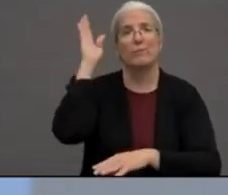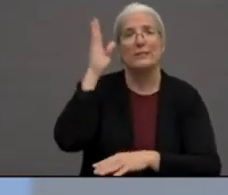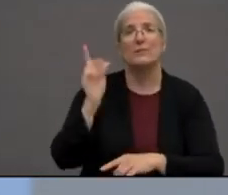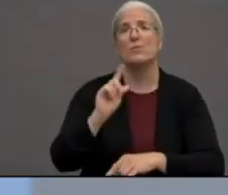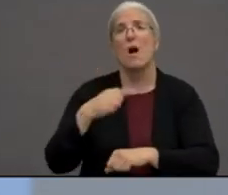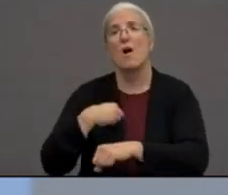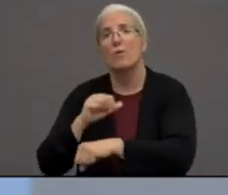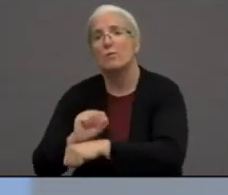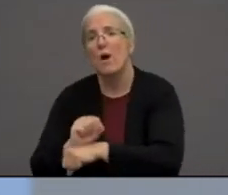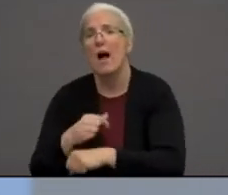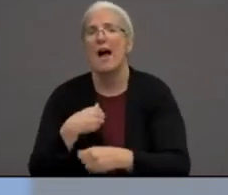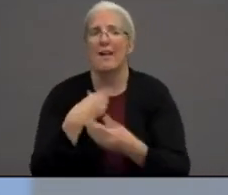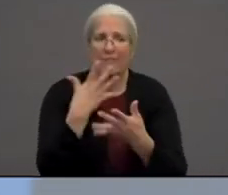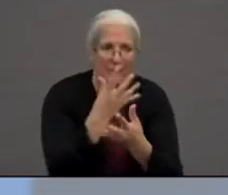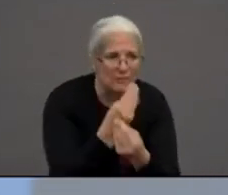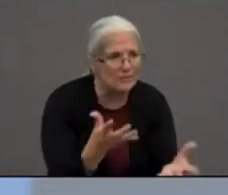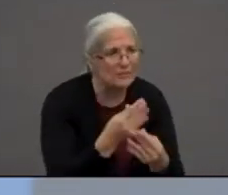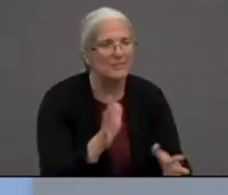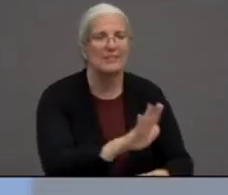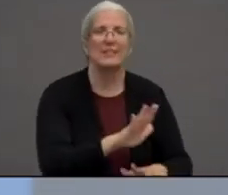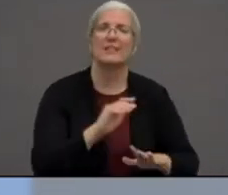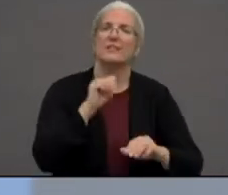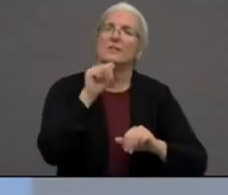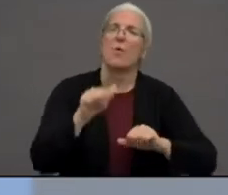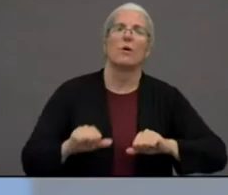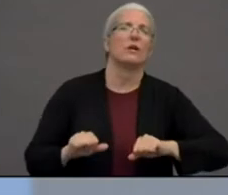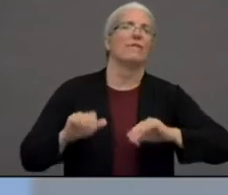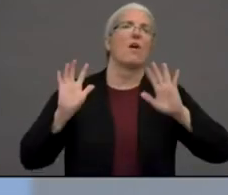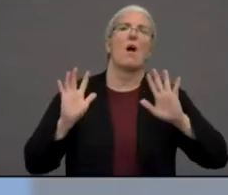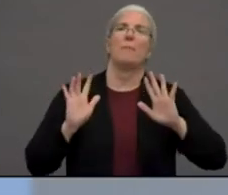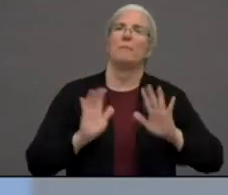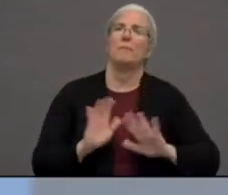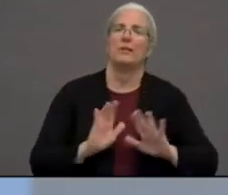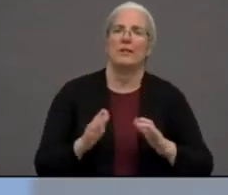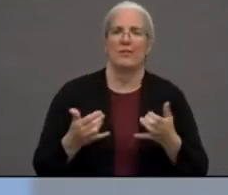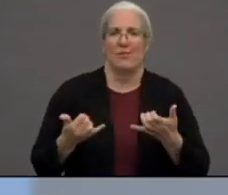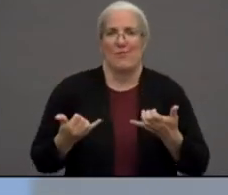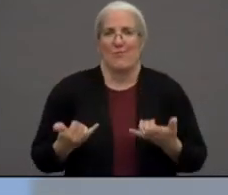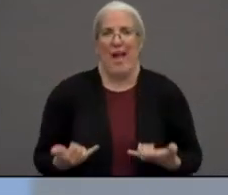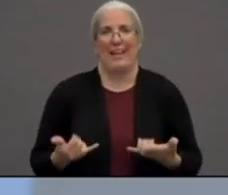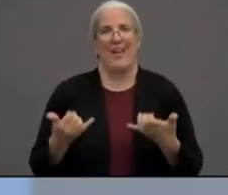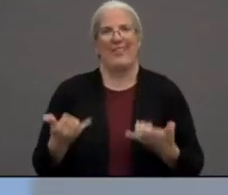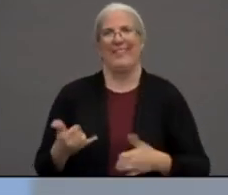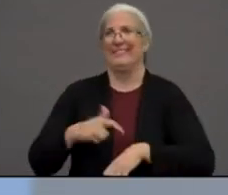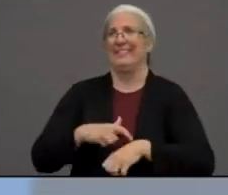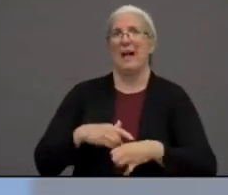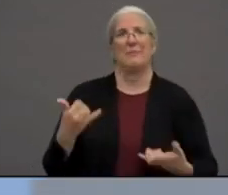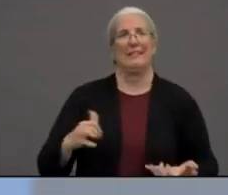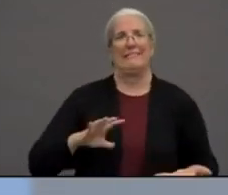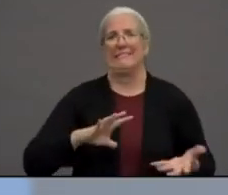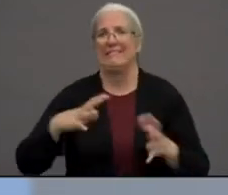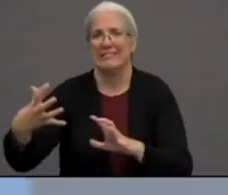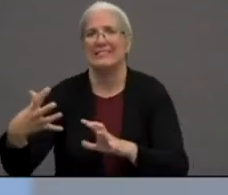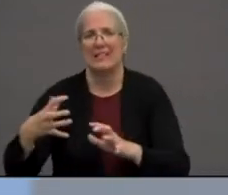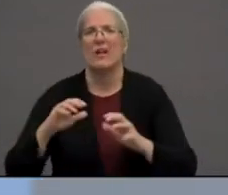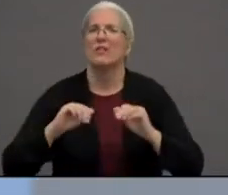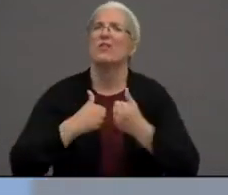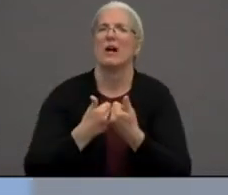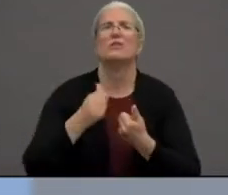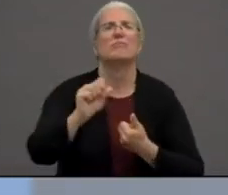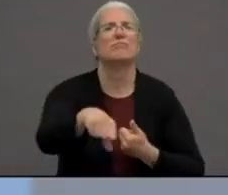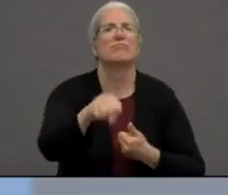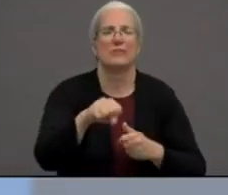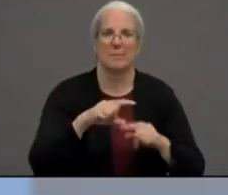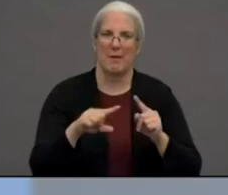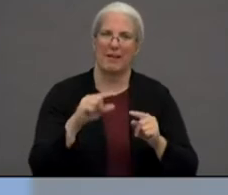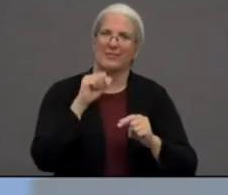Right now we're in trying times, but do not give up on your education. Make sure that